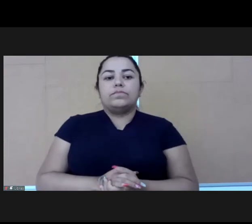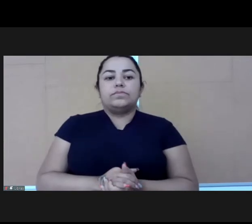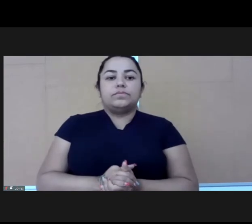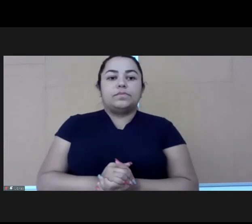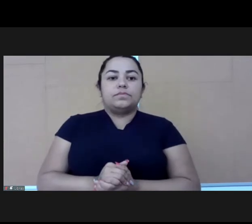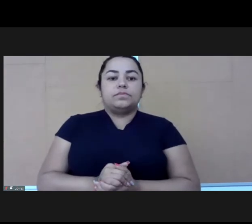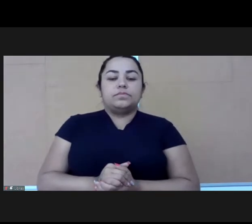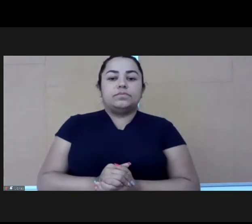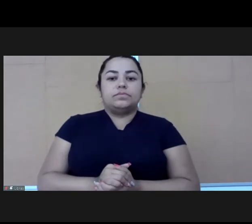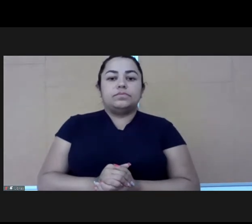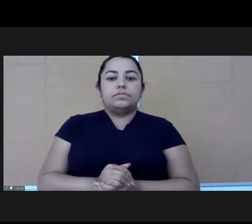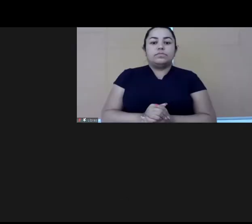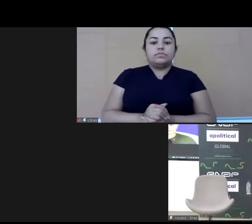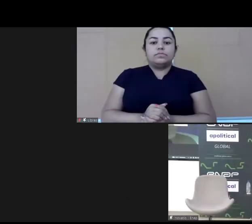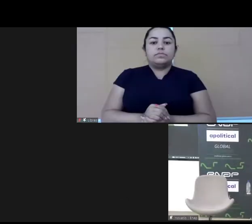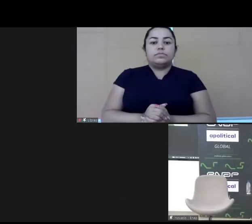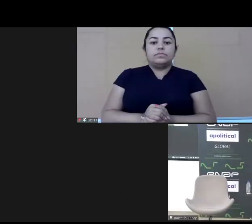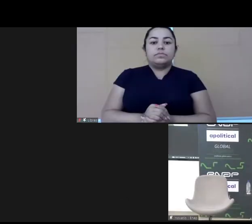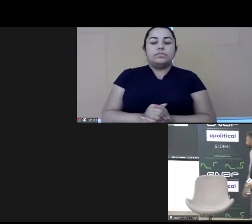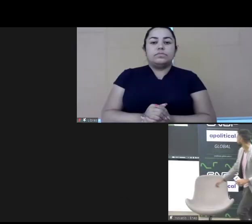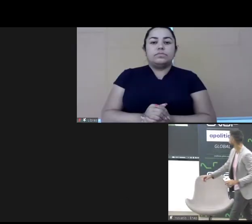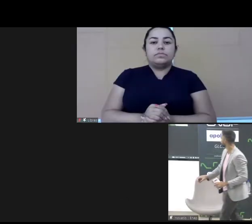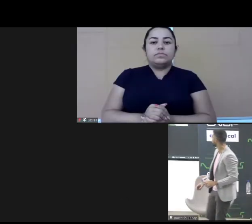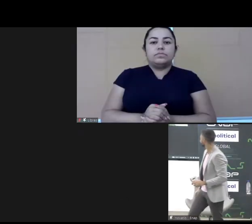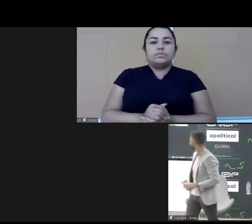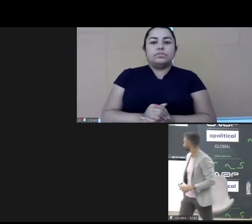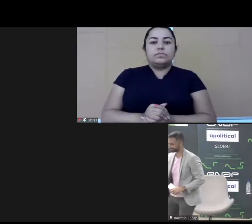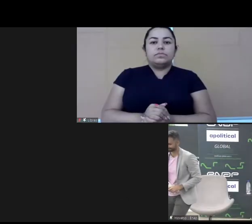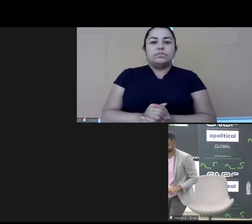Thank you very much. Am I audible enough?